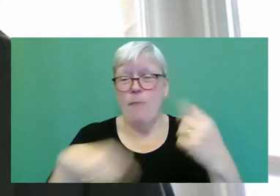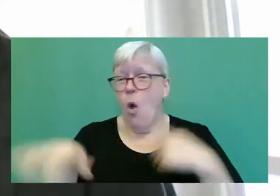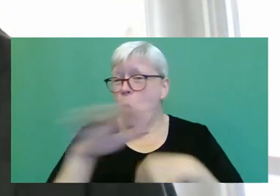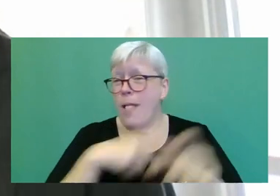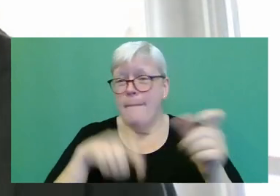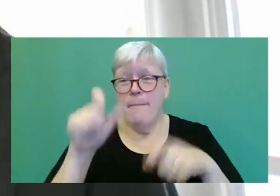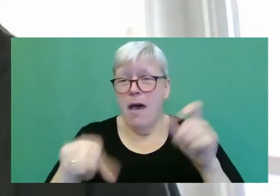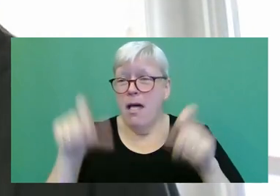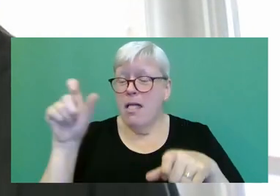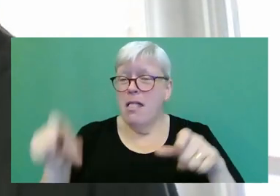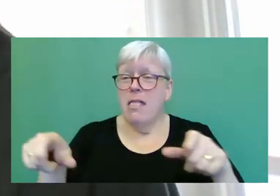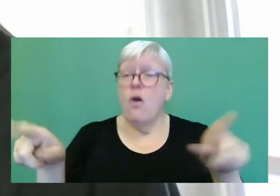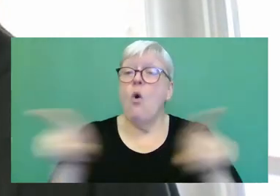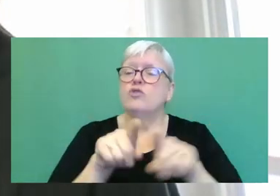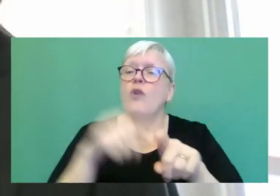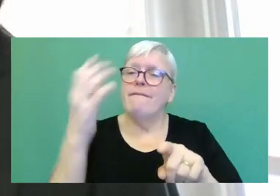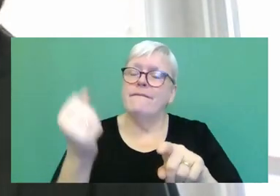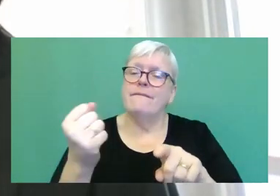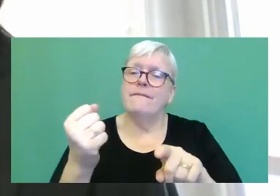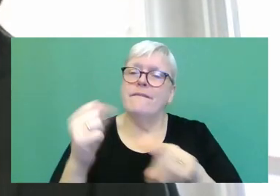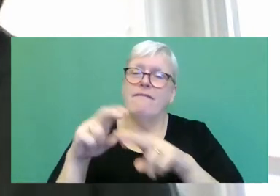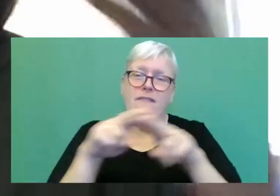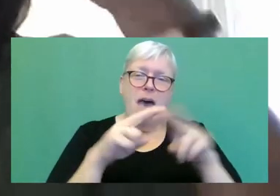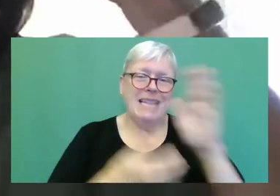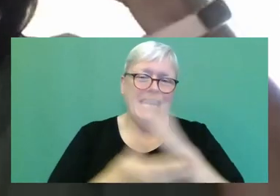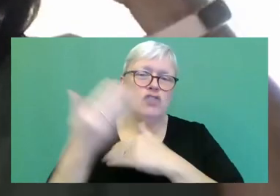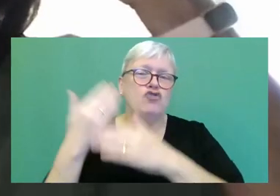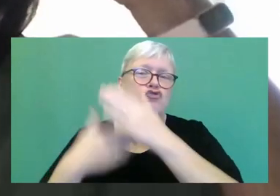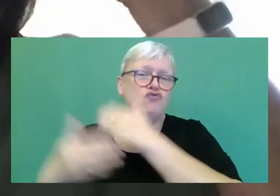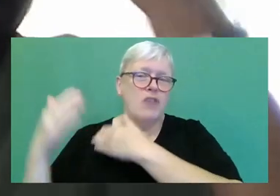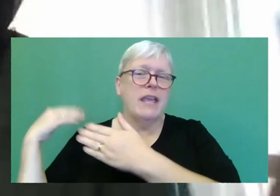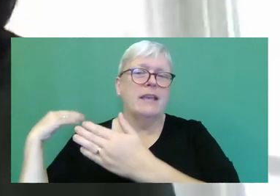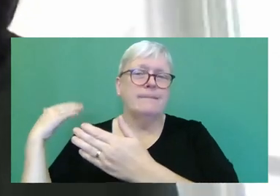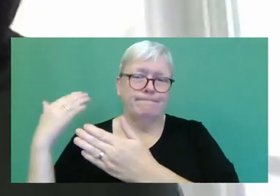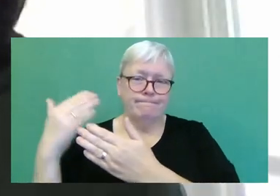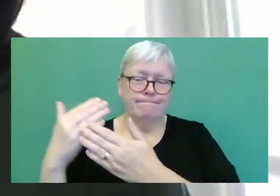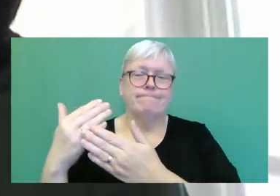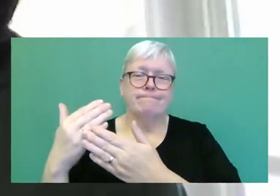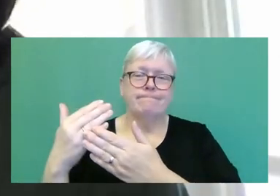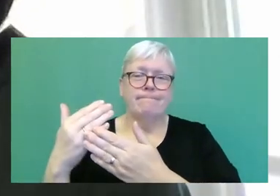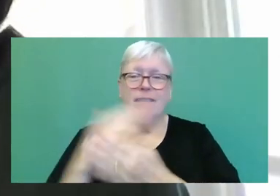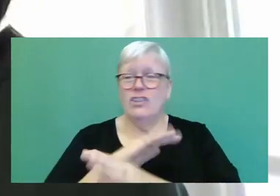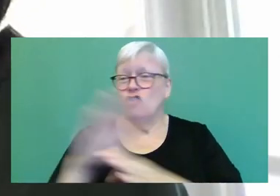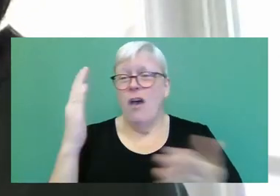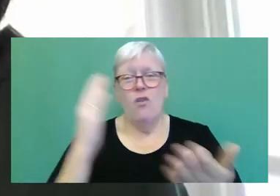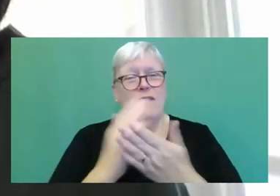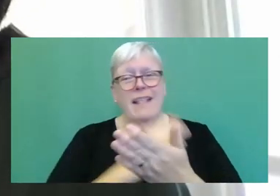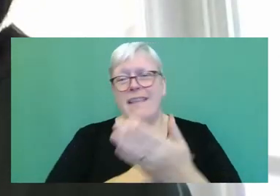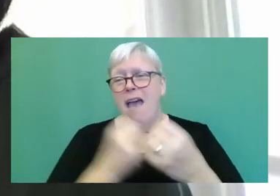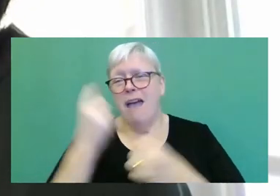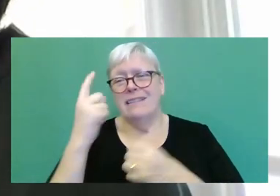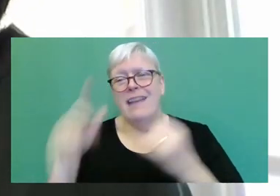she's also got this family history that she doesn't understand until very late on,